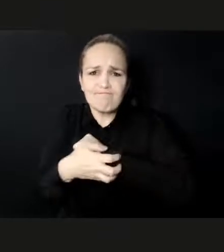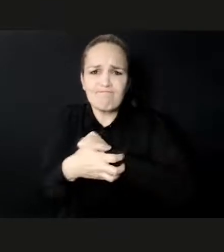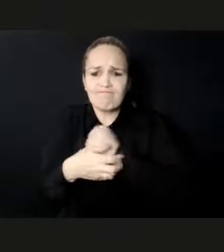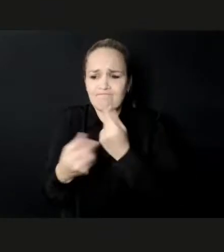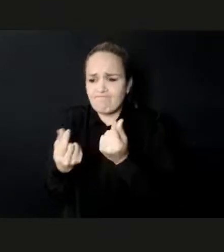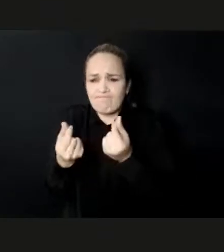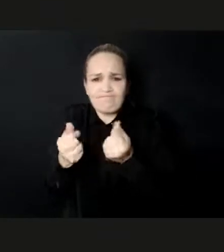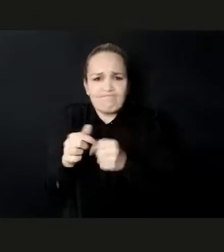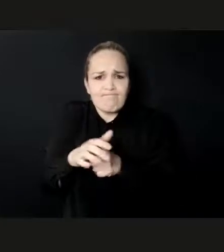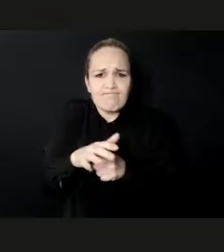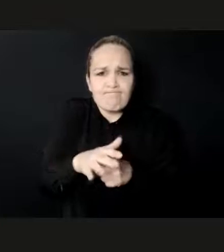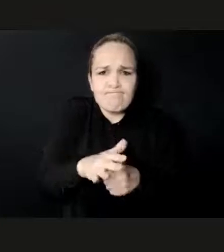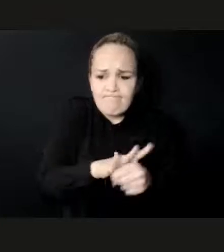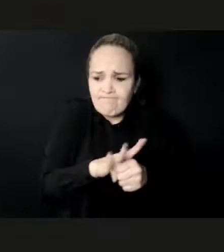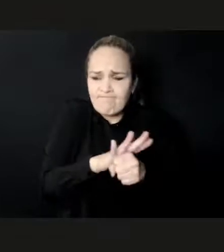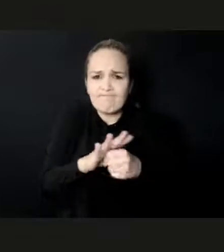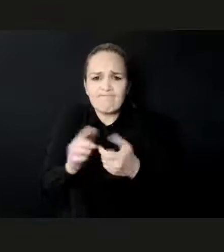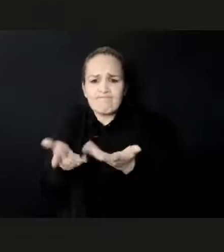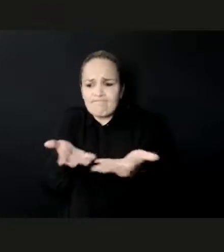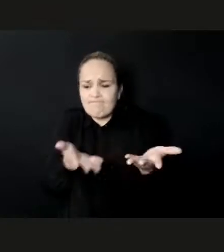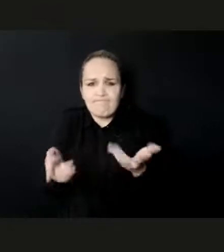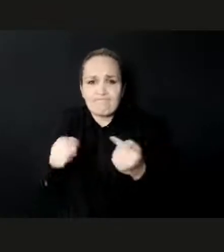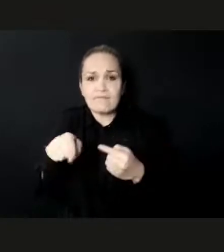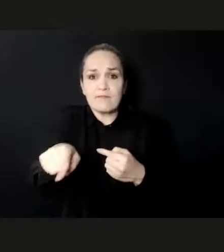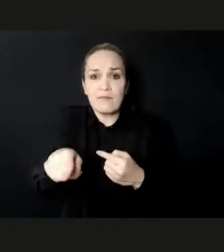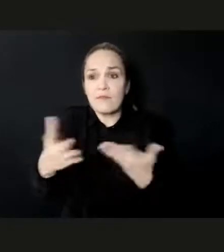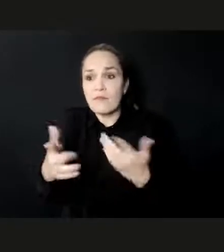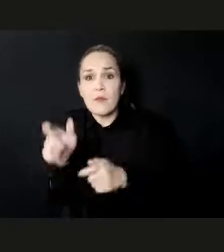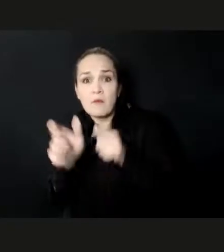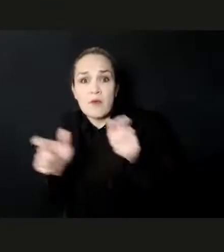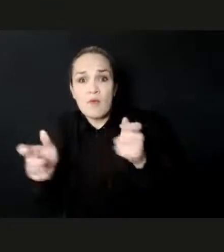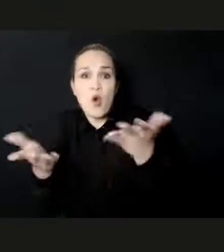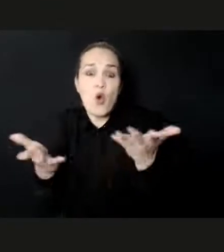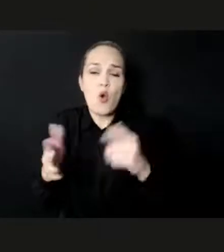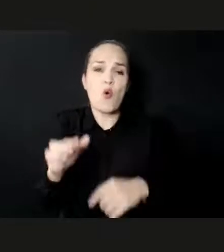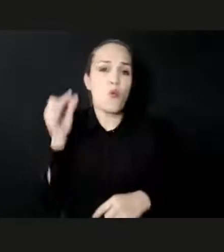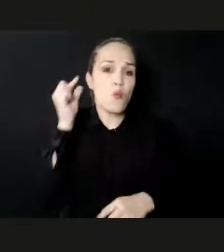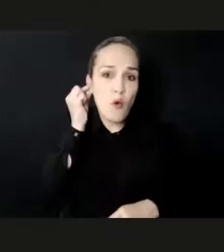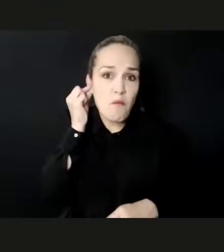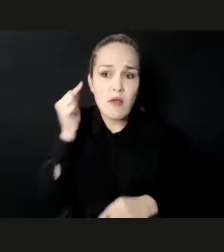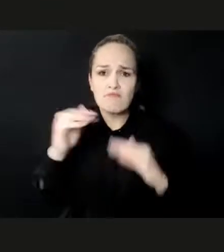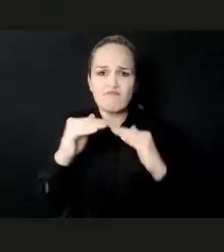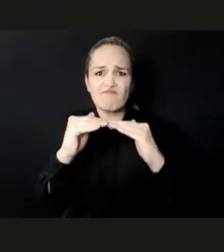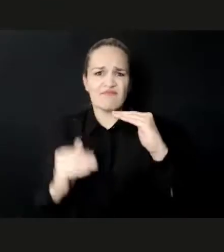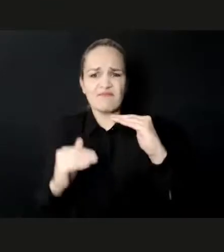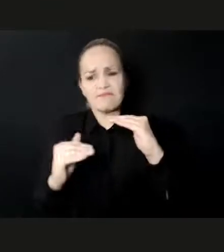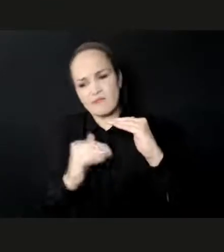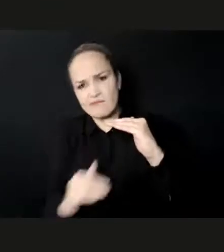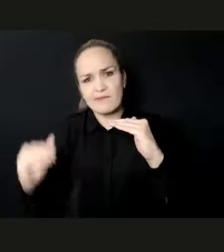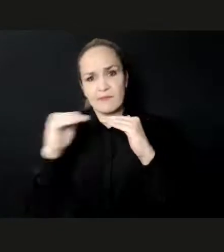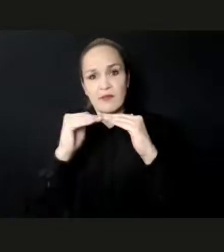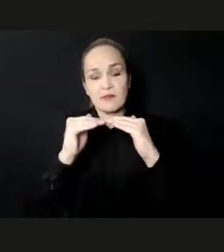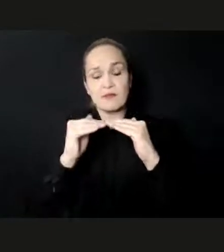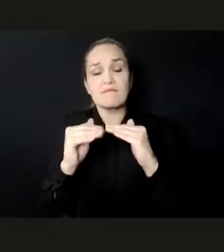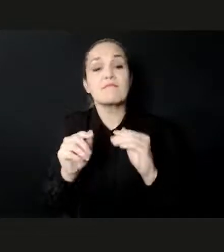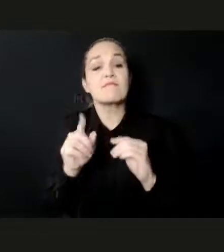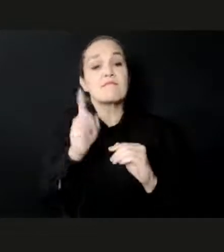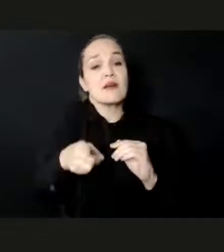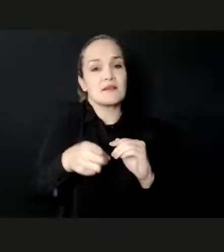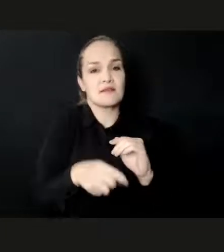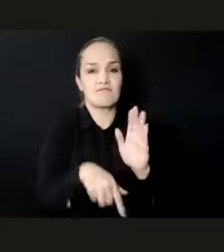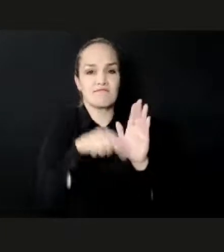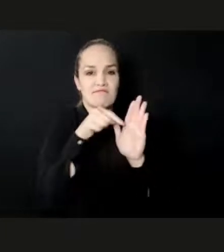and responsive regulatory frameworks. This is very important. We must make sure that regulation